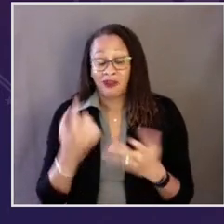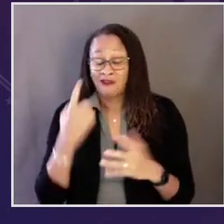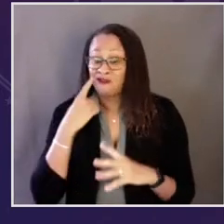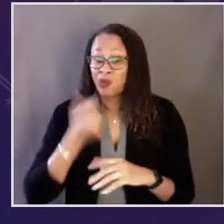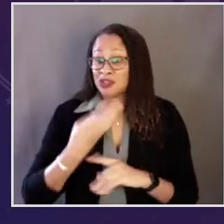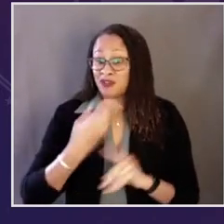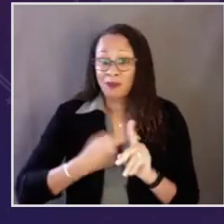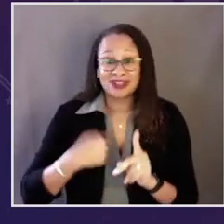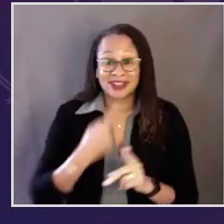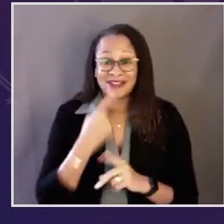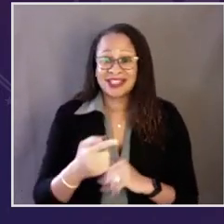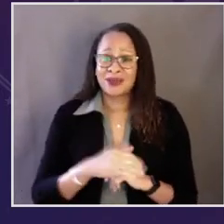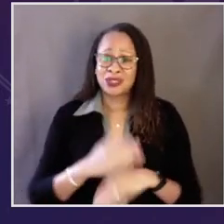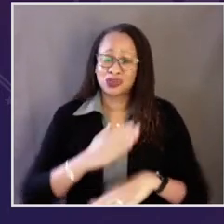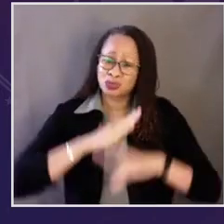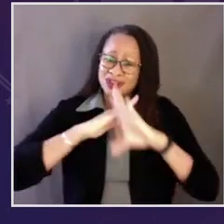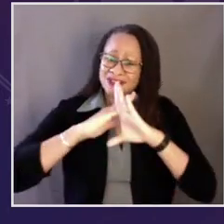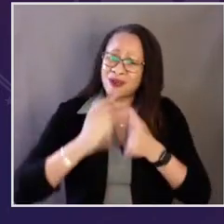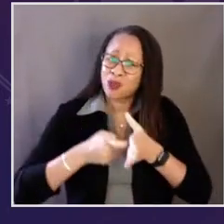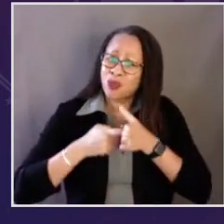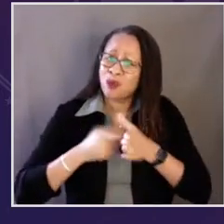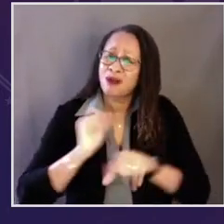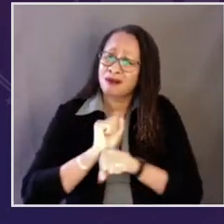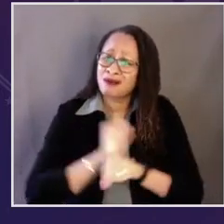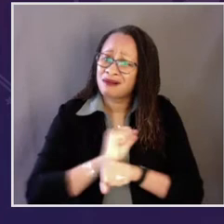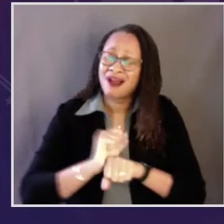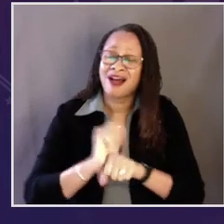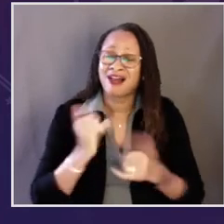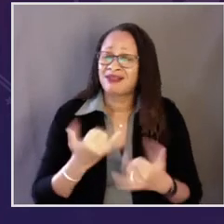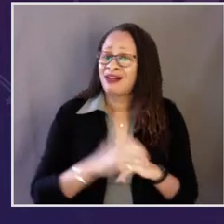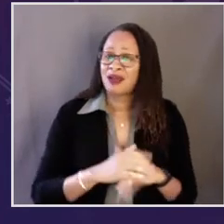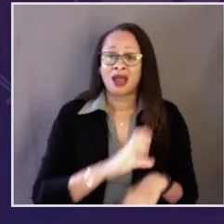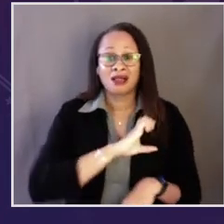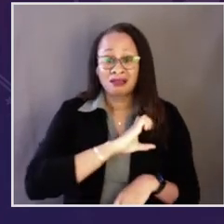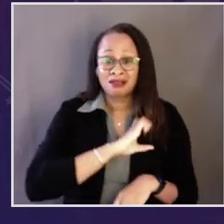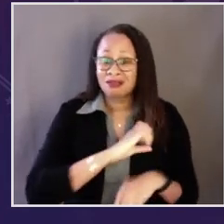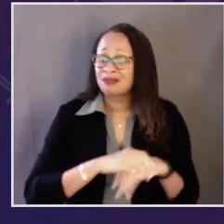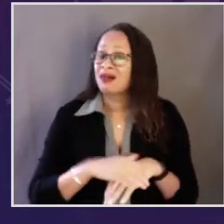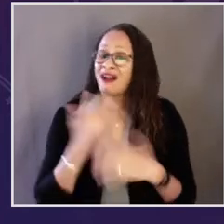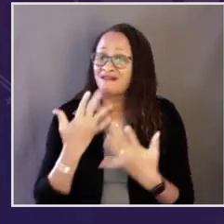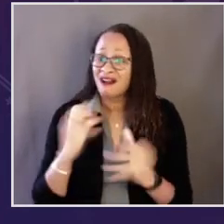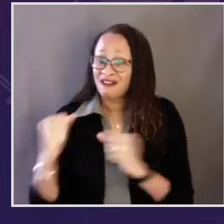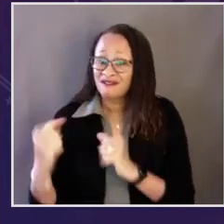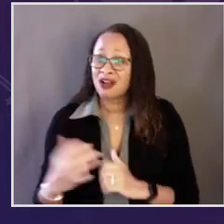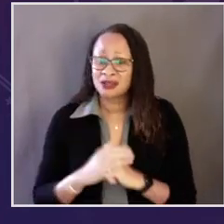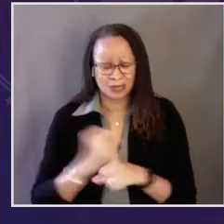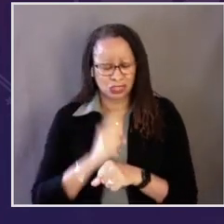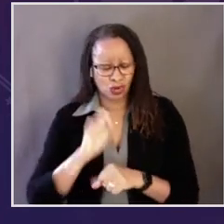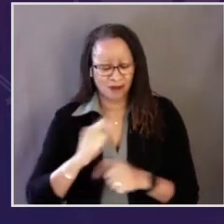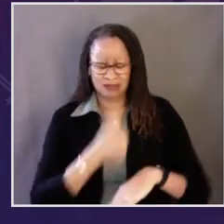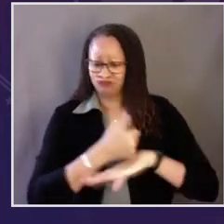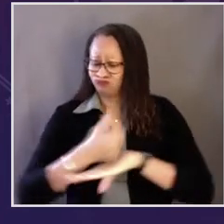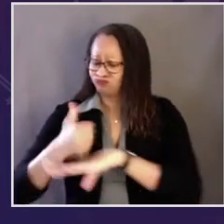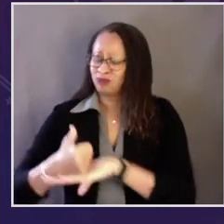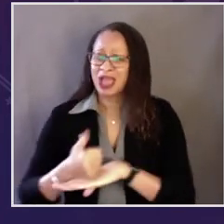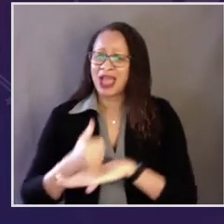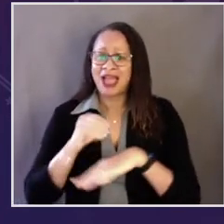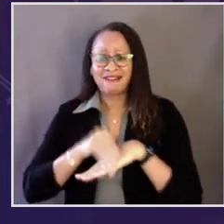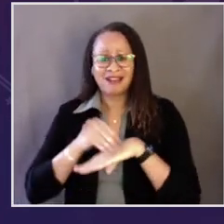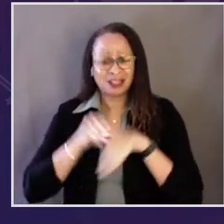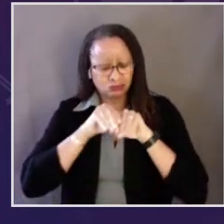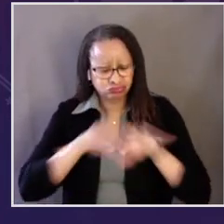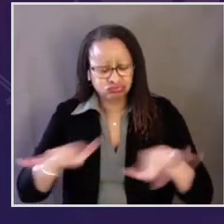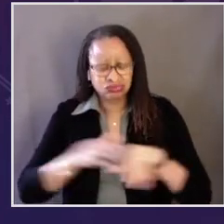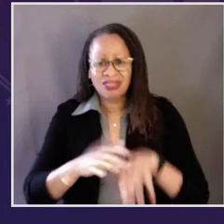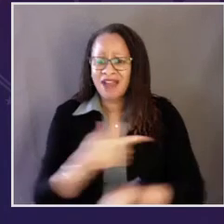the help. Not only that, as I've said for months, we need to protect essential personnel, like law enforcement, firefighters, to make sure